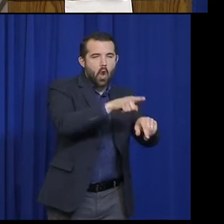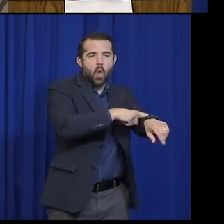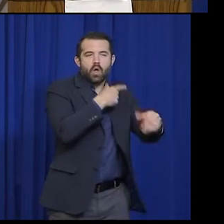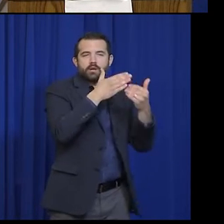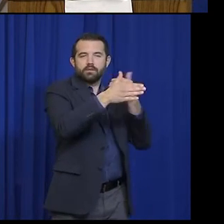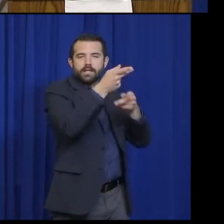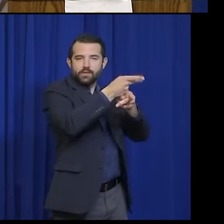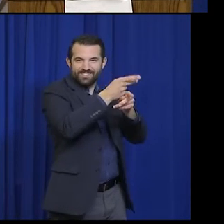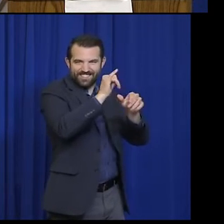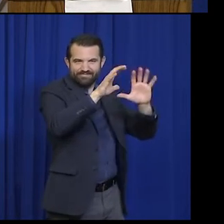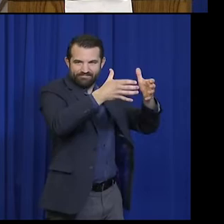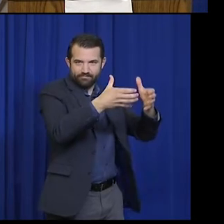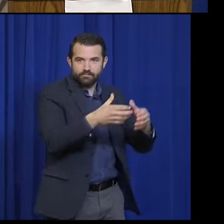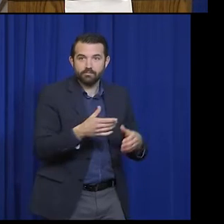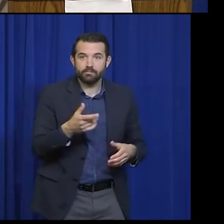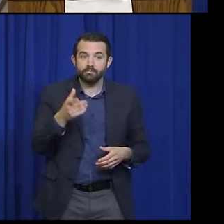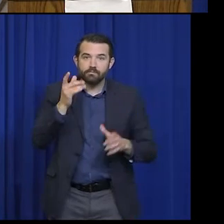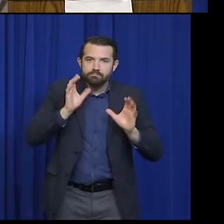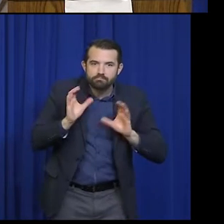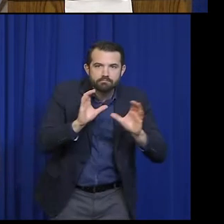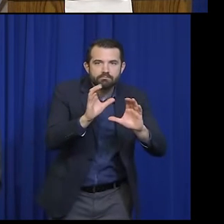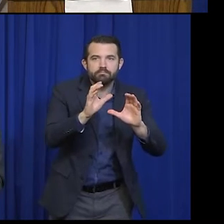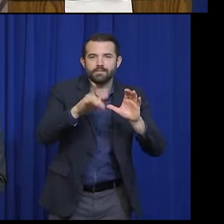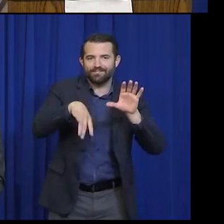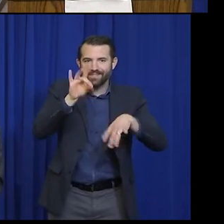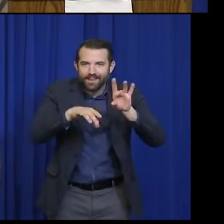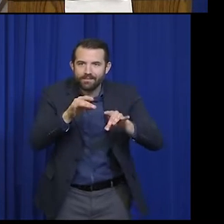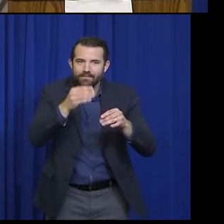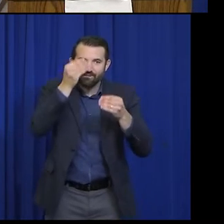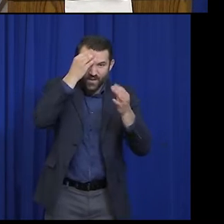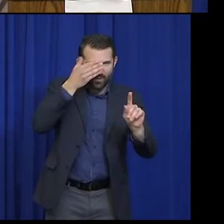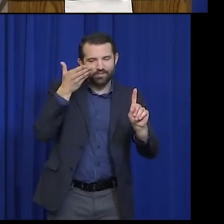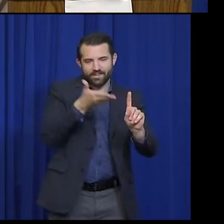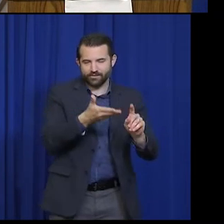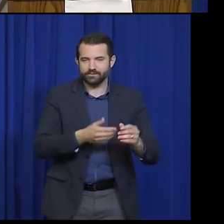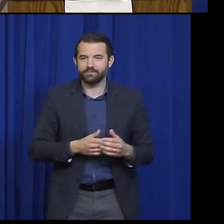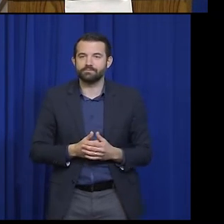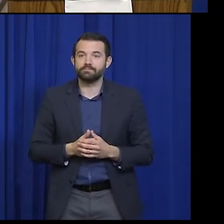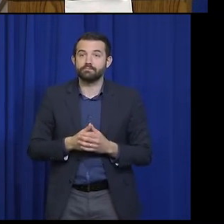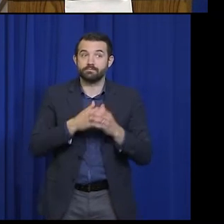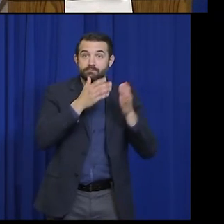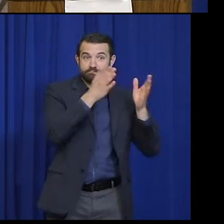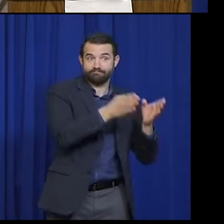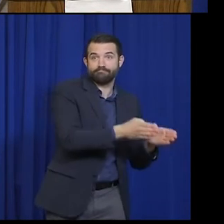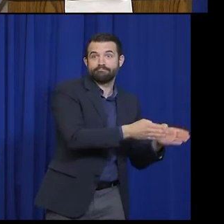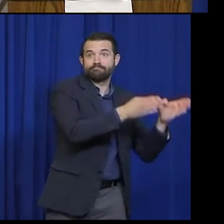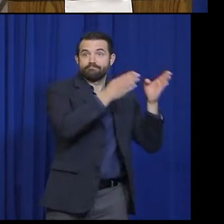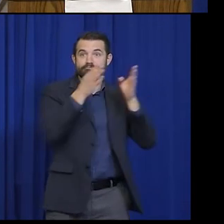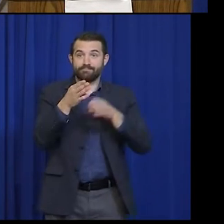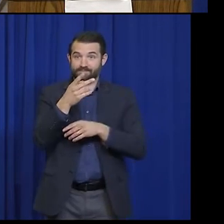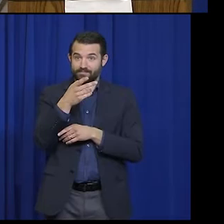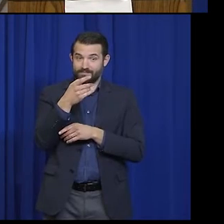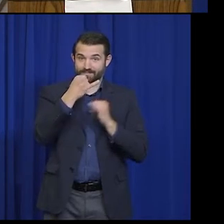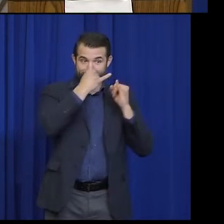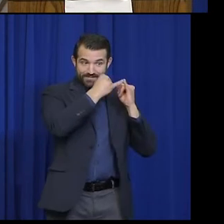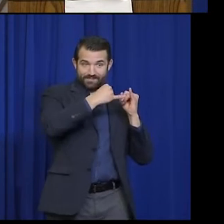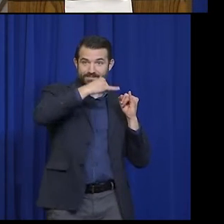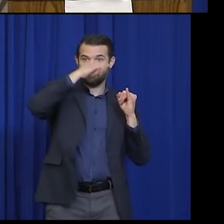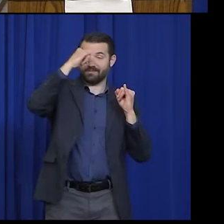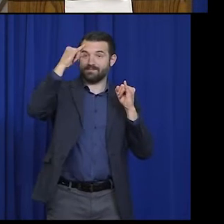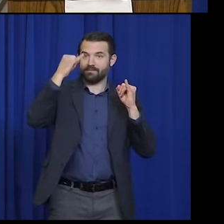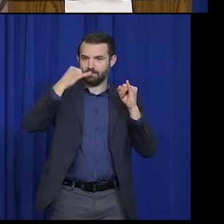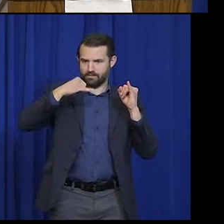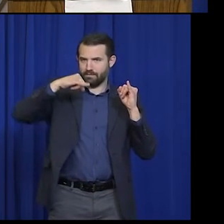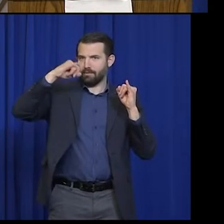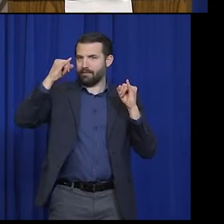them. And you can see that reflected in the data here. But I'd also ask everyone to turn their attention to the blue line, which might be a